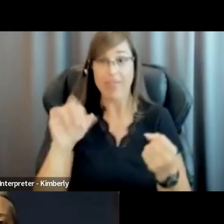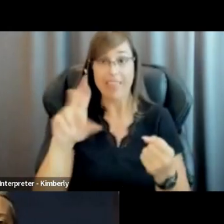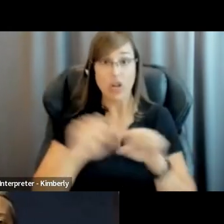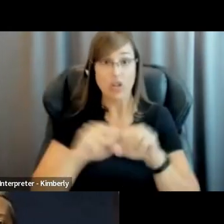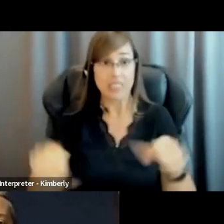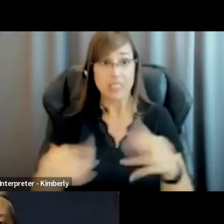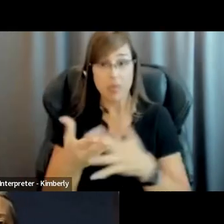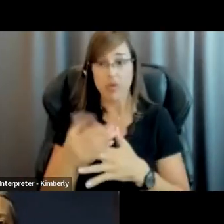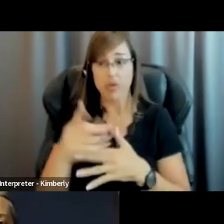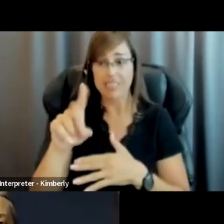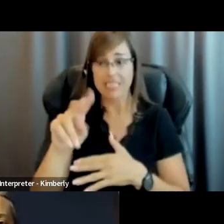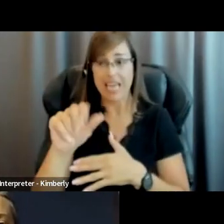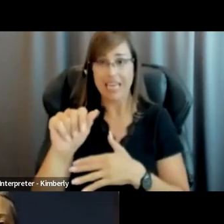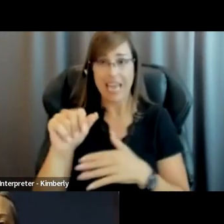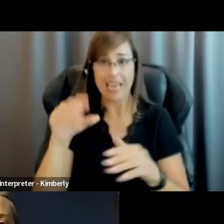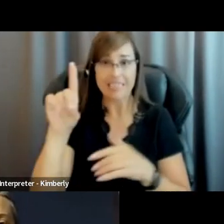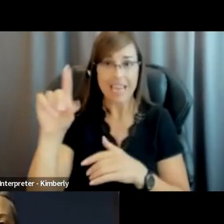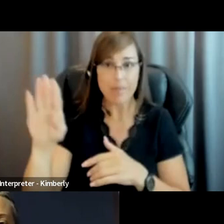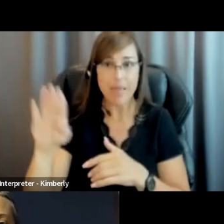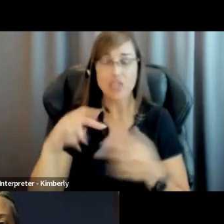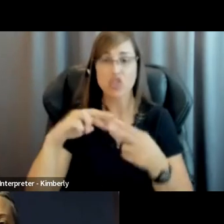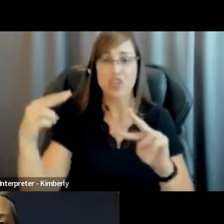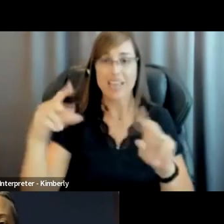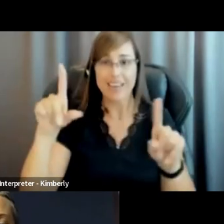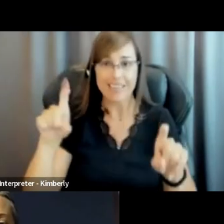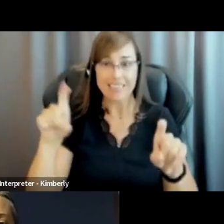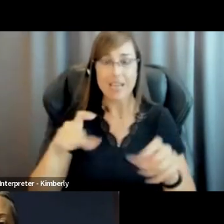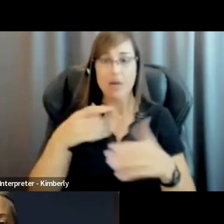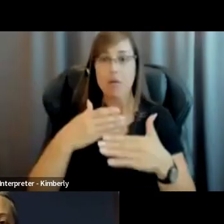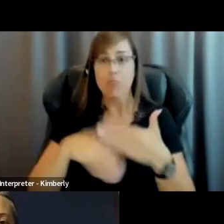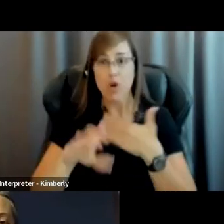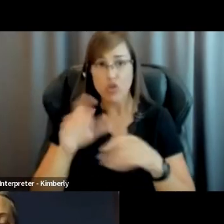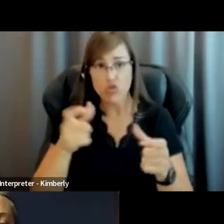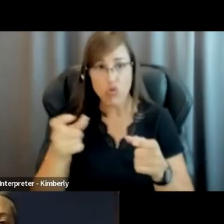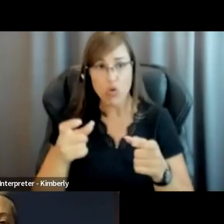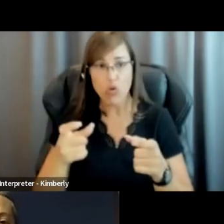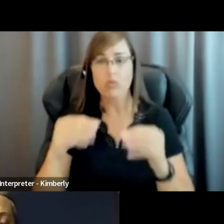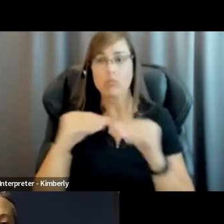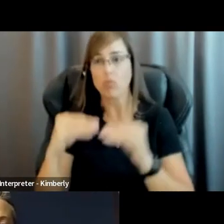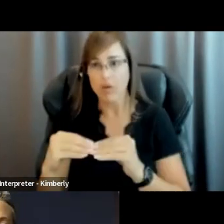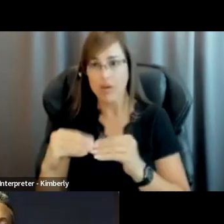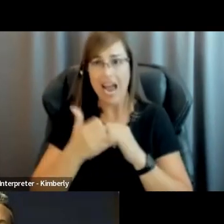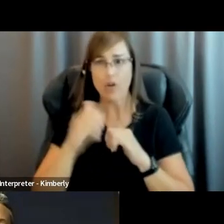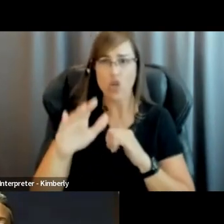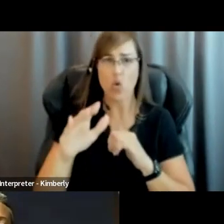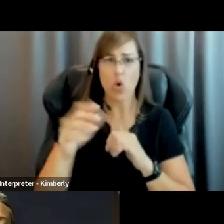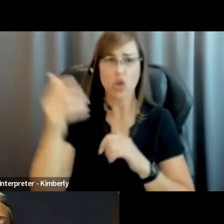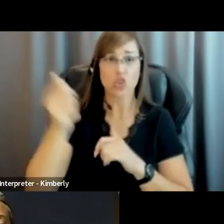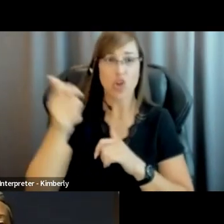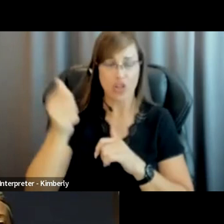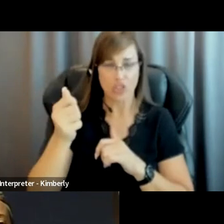DNA databases, genetic testing, birth control, and more. How does your scholarship